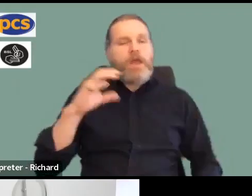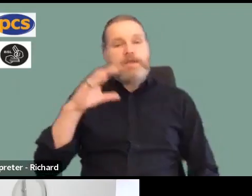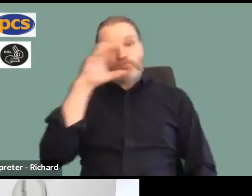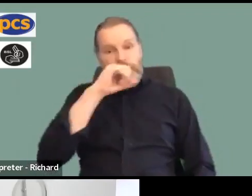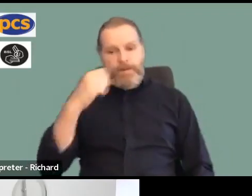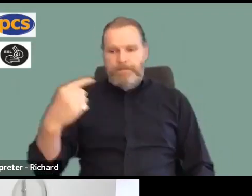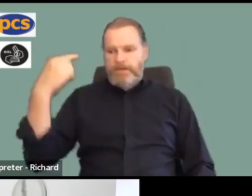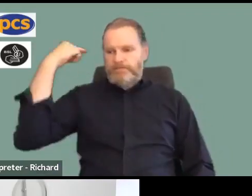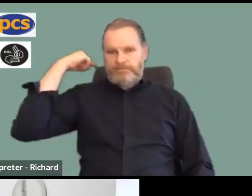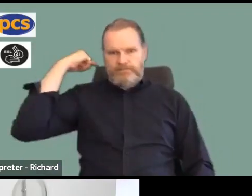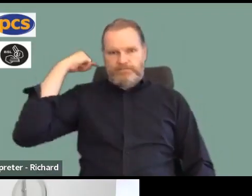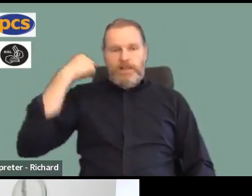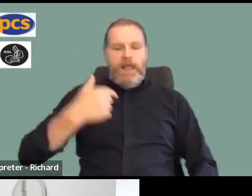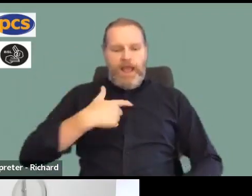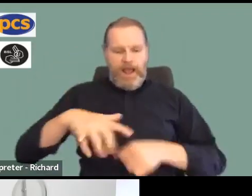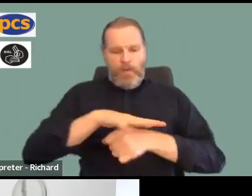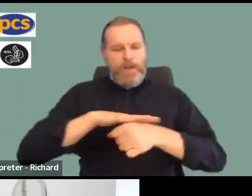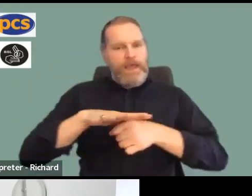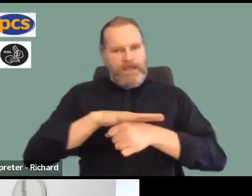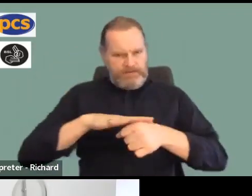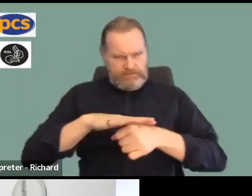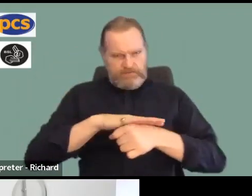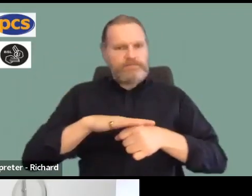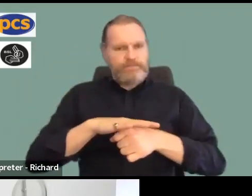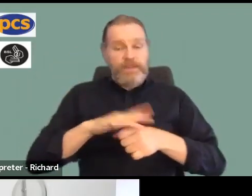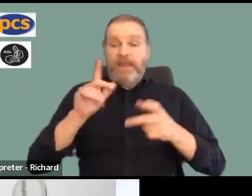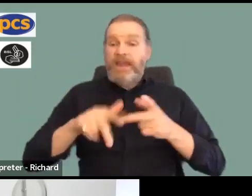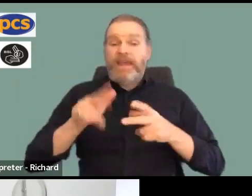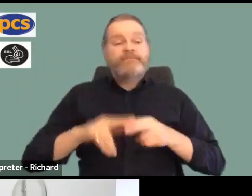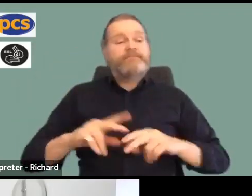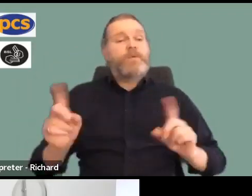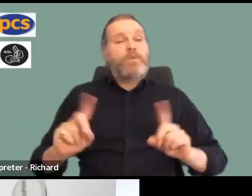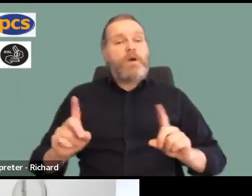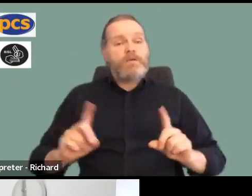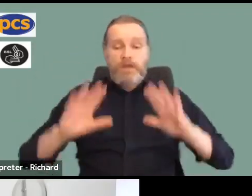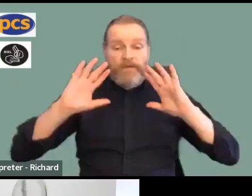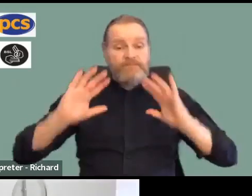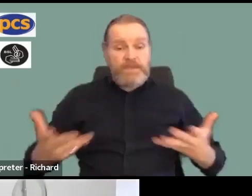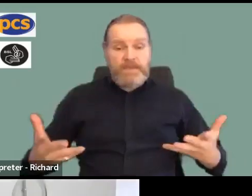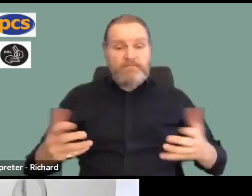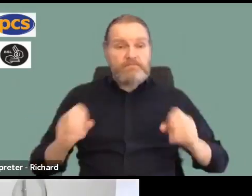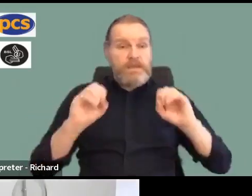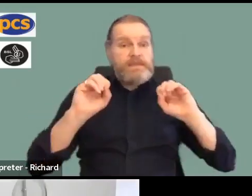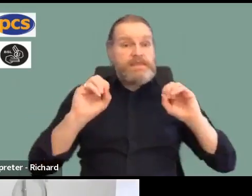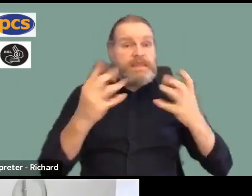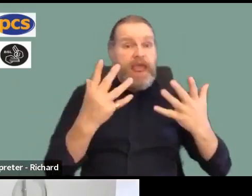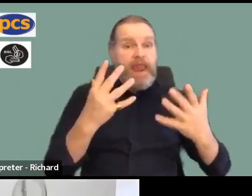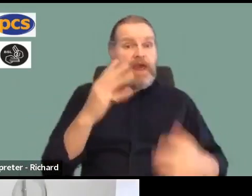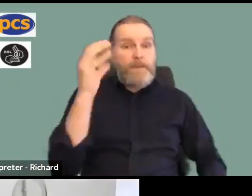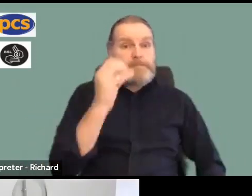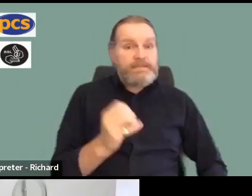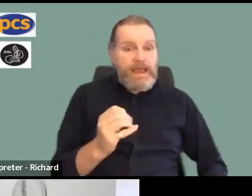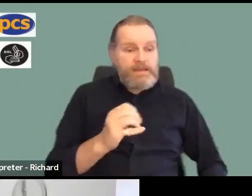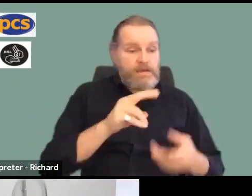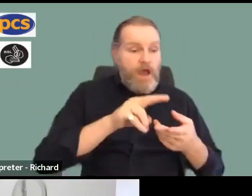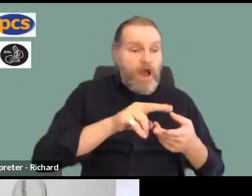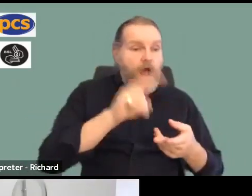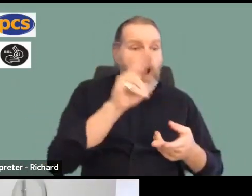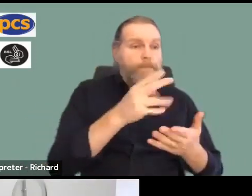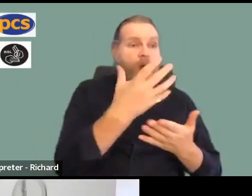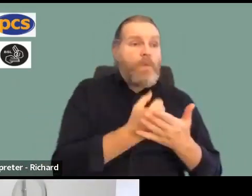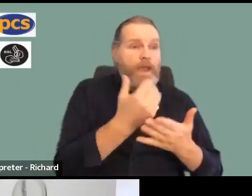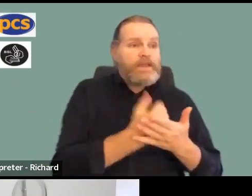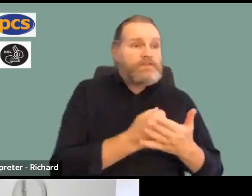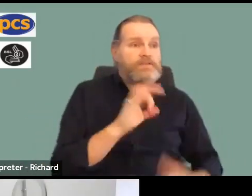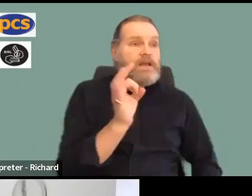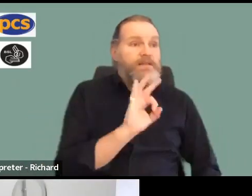that, our case was that if we didn't have a 10 percent pay rise, we would see this year the single biggest cost of living decrease